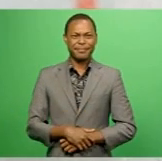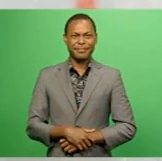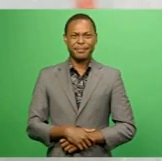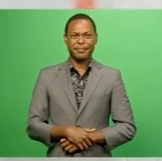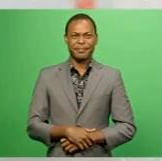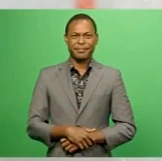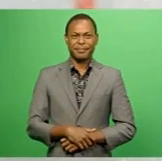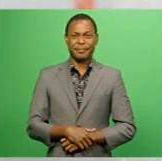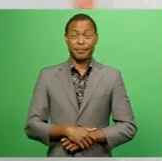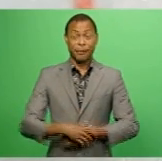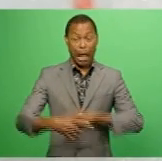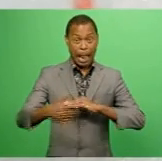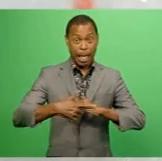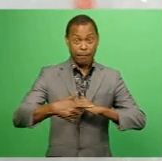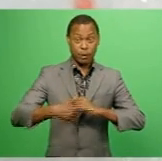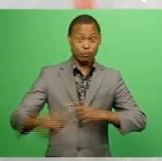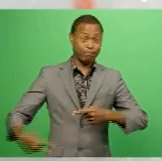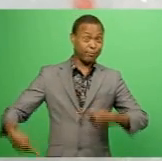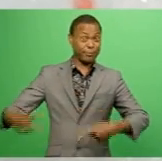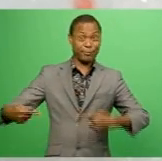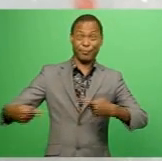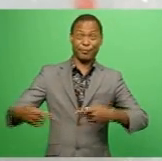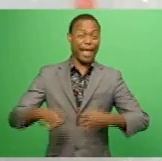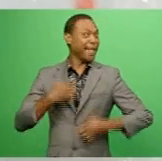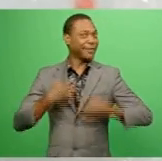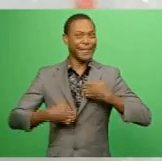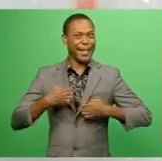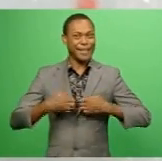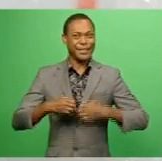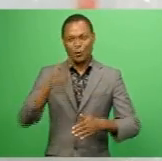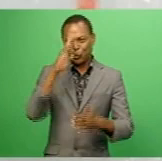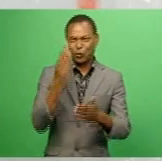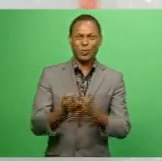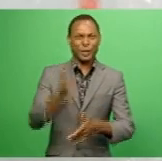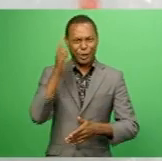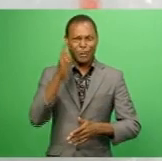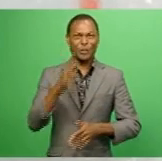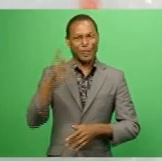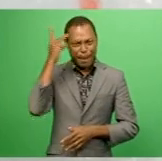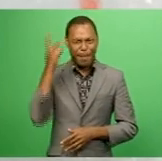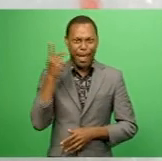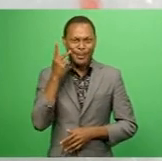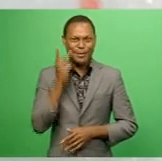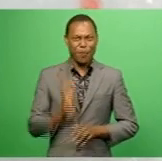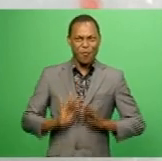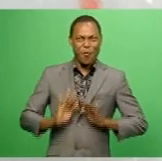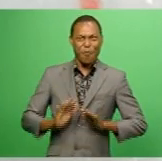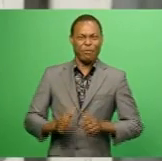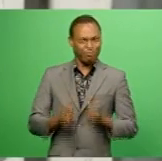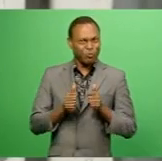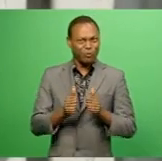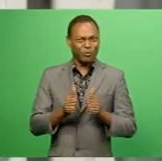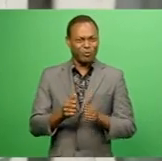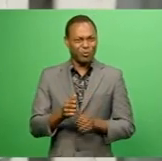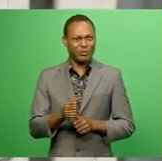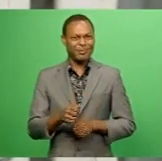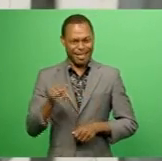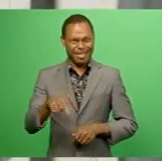The level of competitions will be exciting. Students, teachers and parents, I'm sure, are looking forward to some good competition this year.